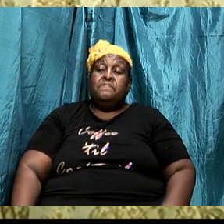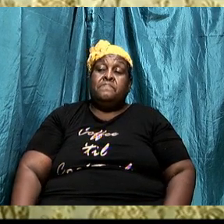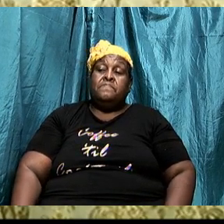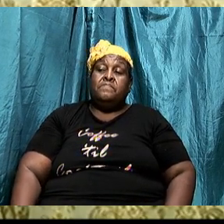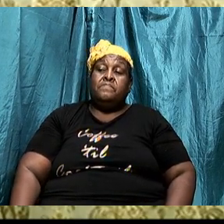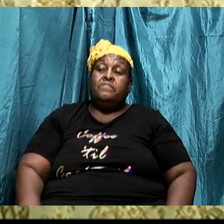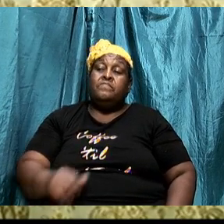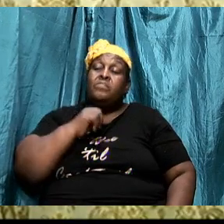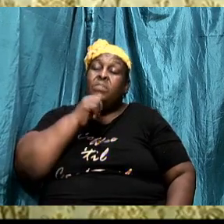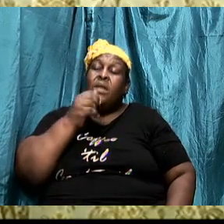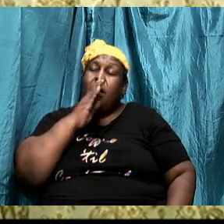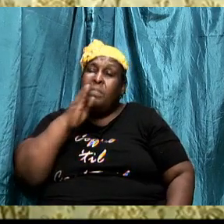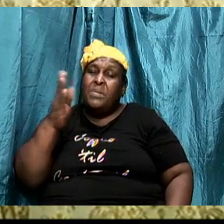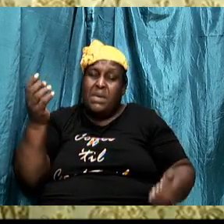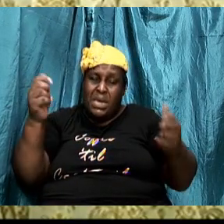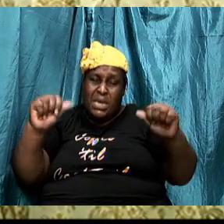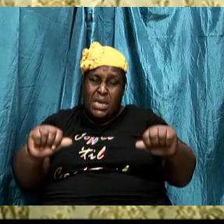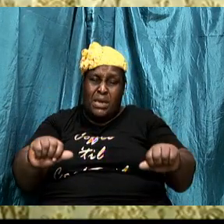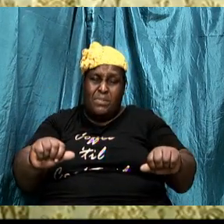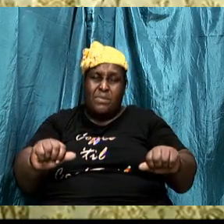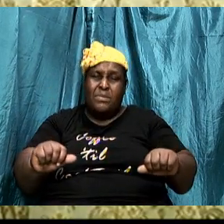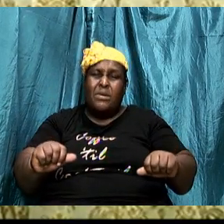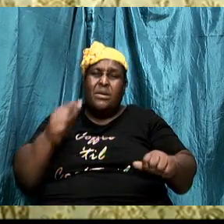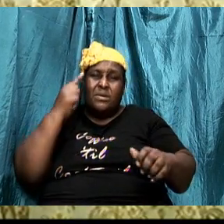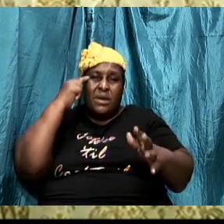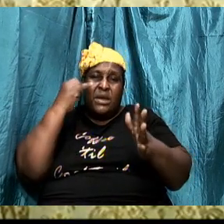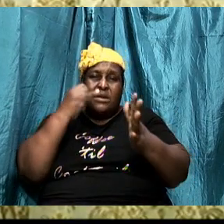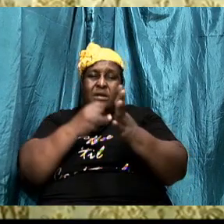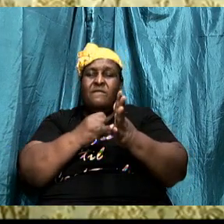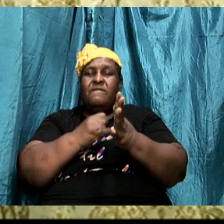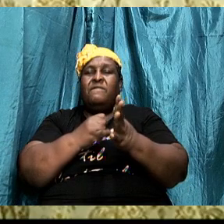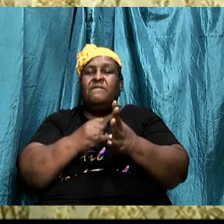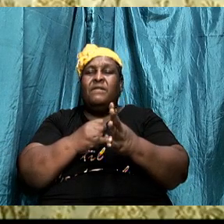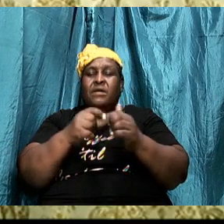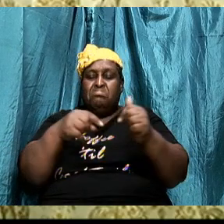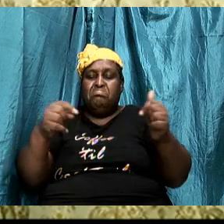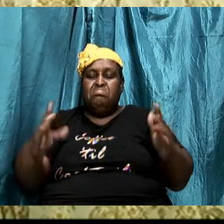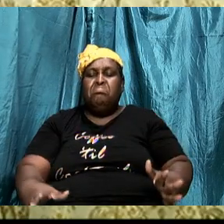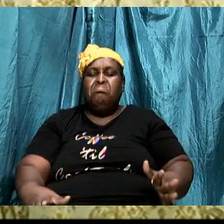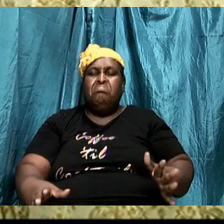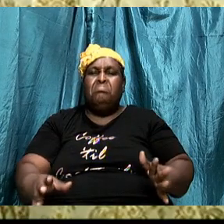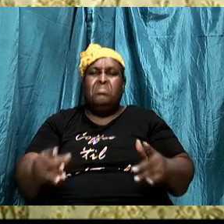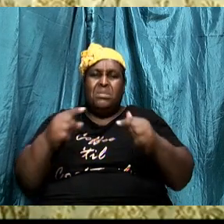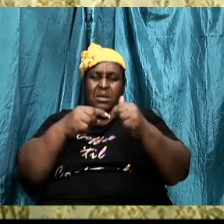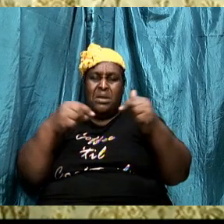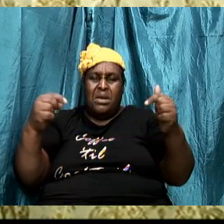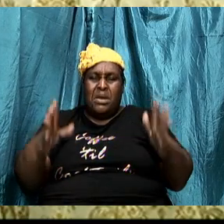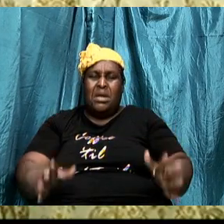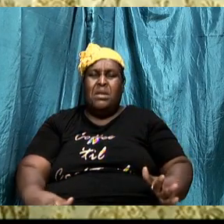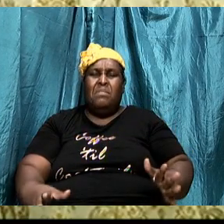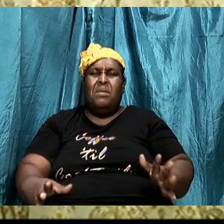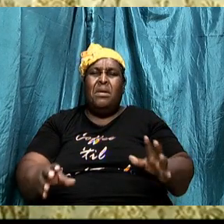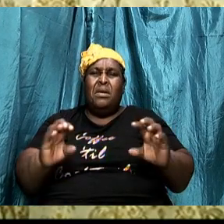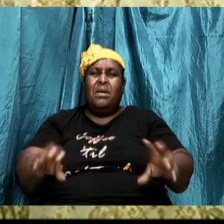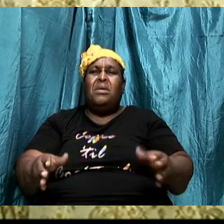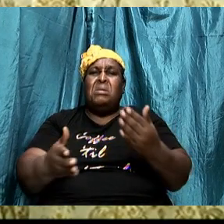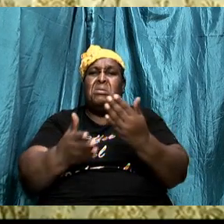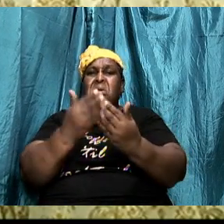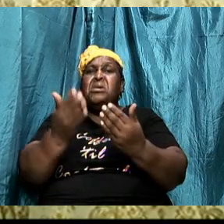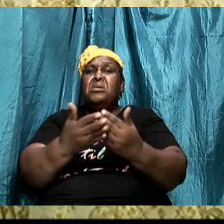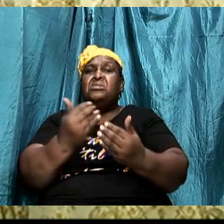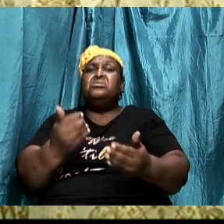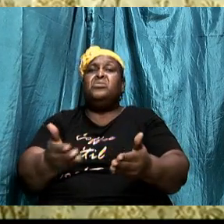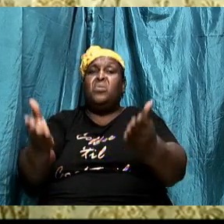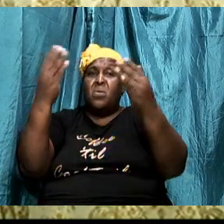not being able to identify the enemy means that the enemy can easily infiltrate your camp and